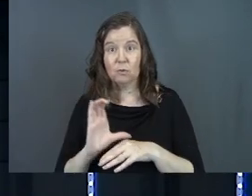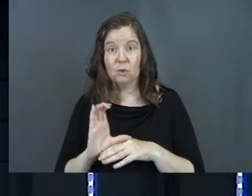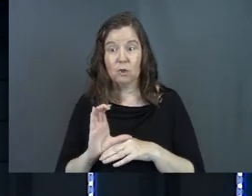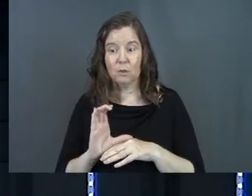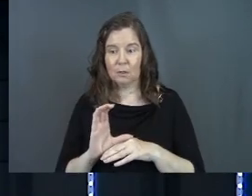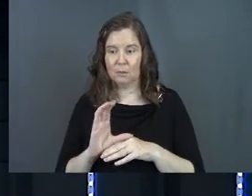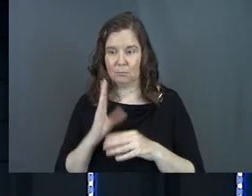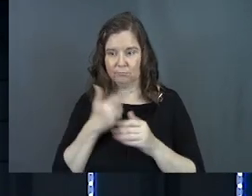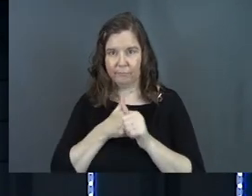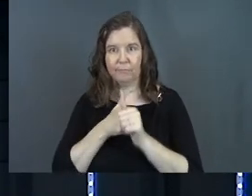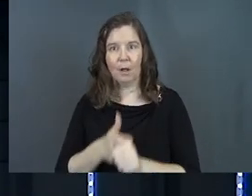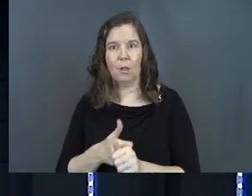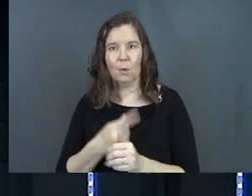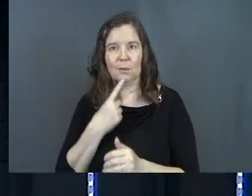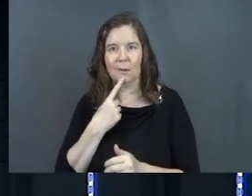life.